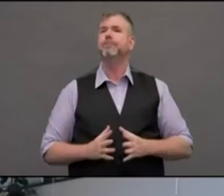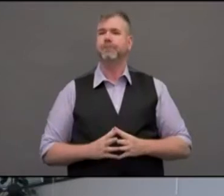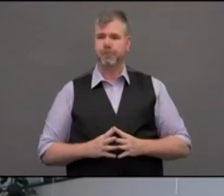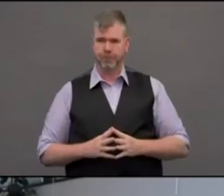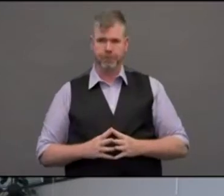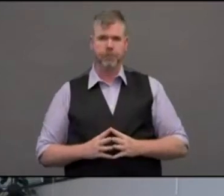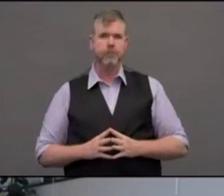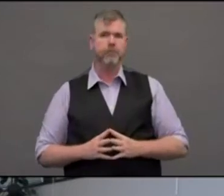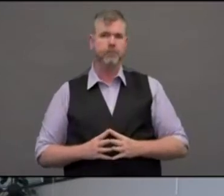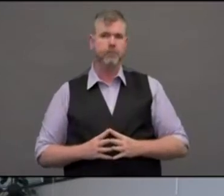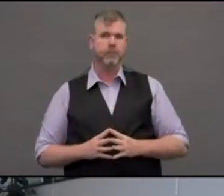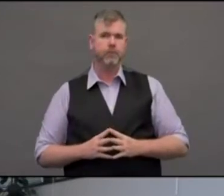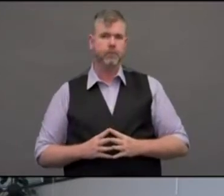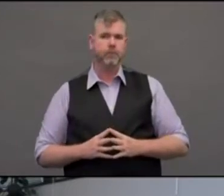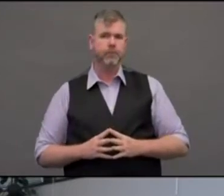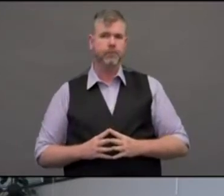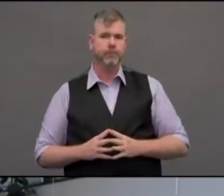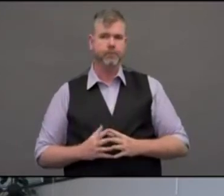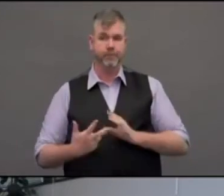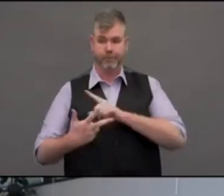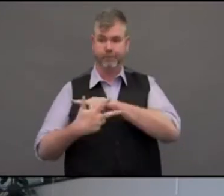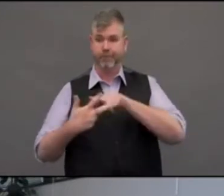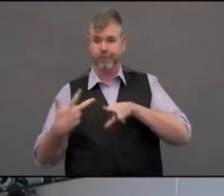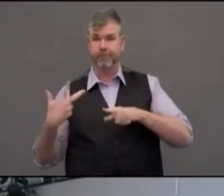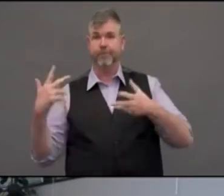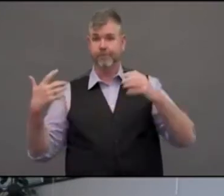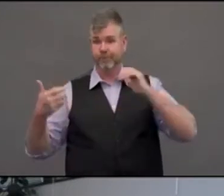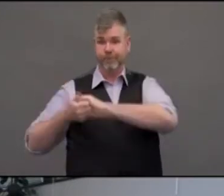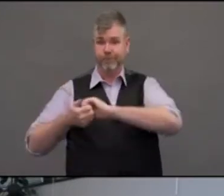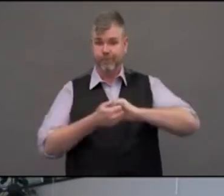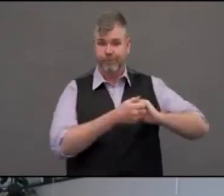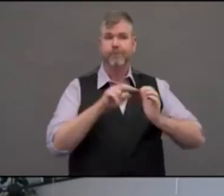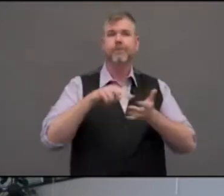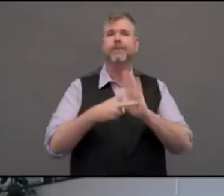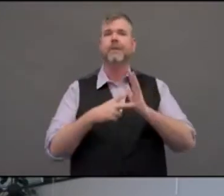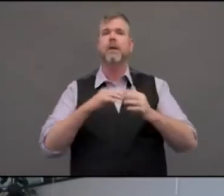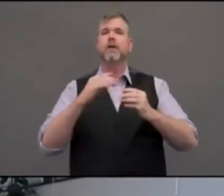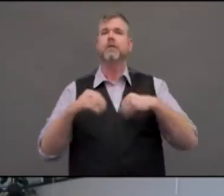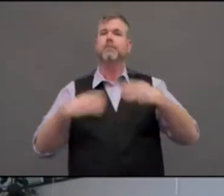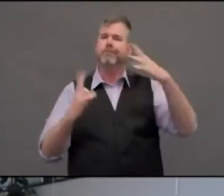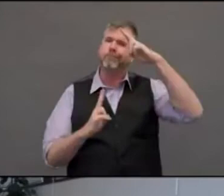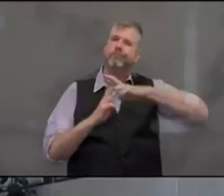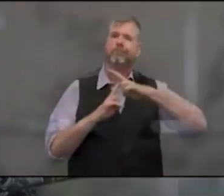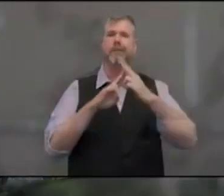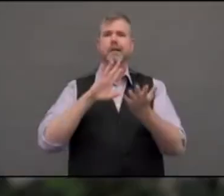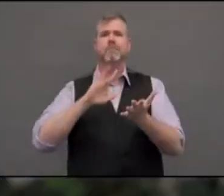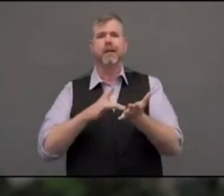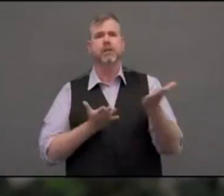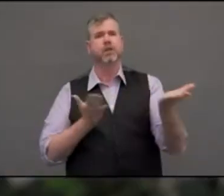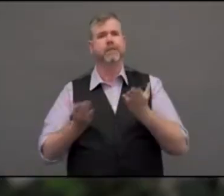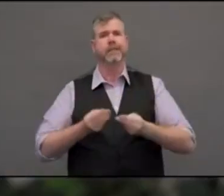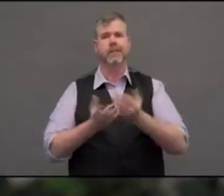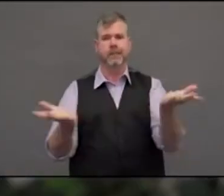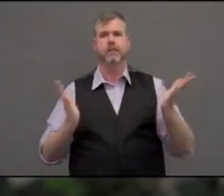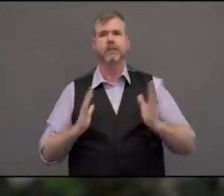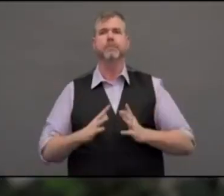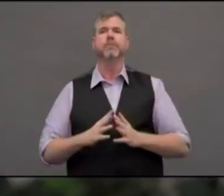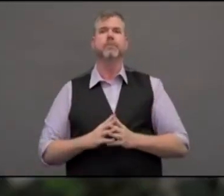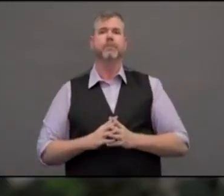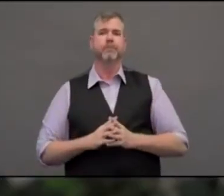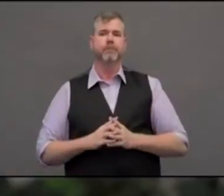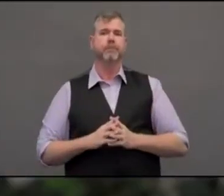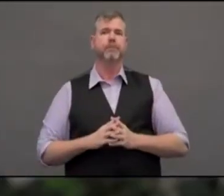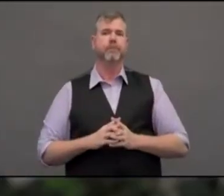residents, especially the vulnerable populations. We are grateful and very fortunate in our county